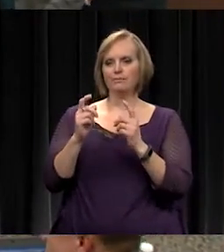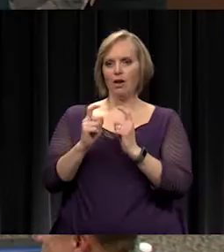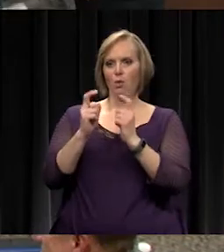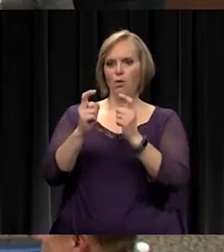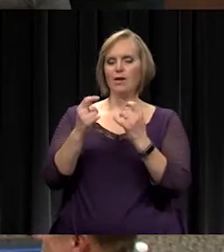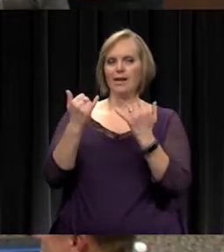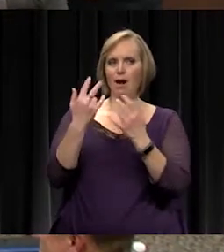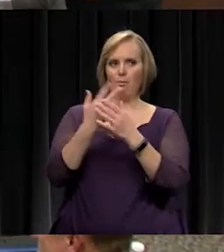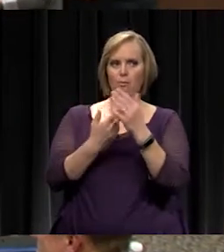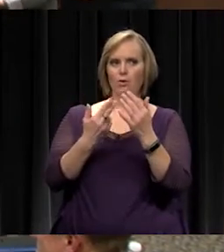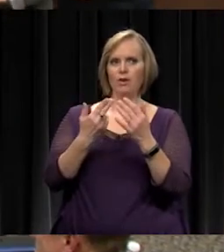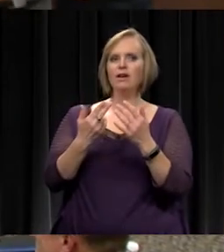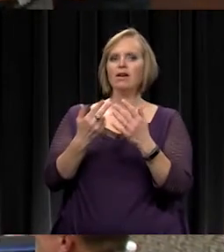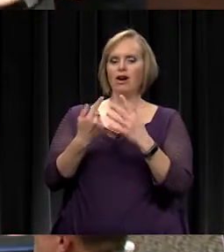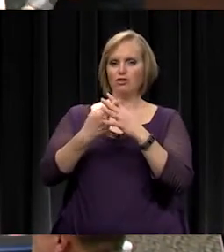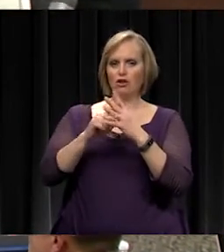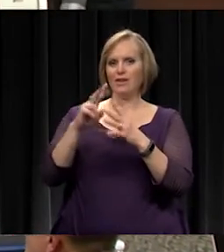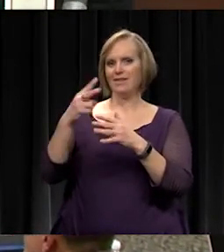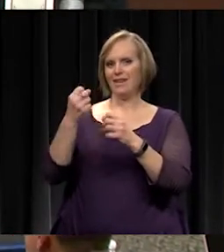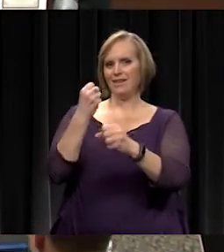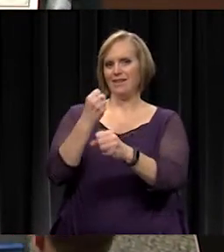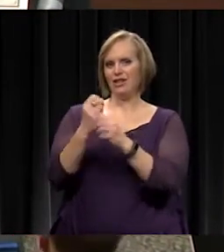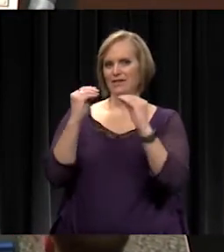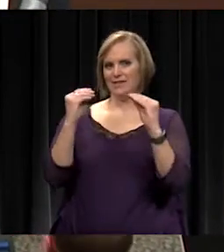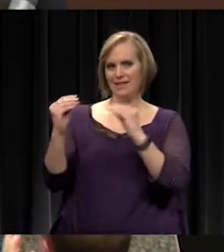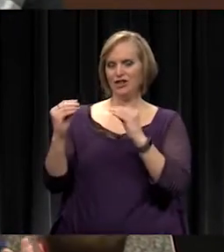teaching in the district. Congratulations to you both.